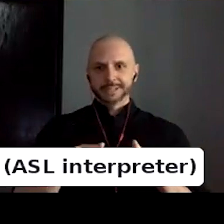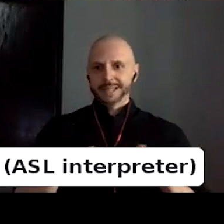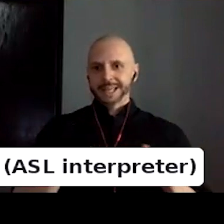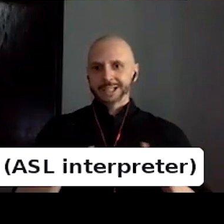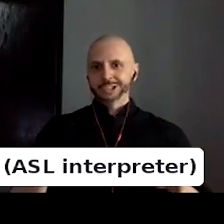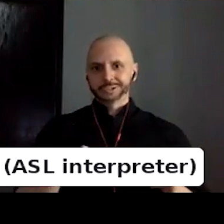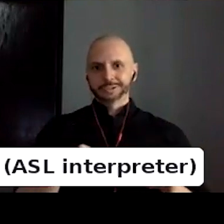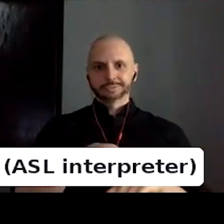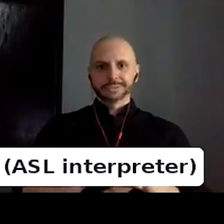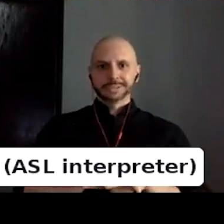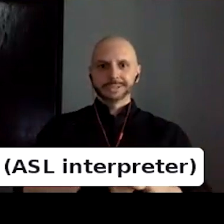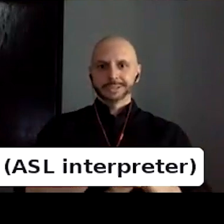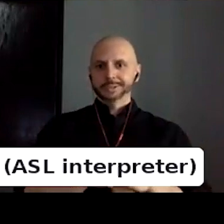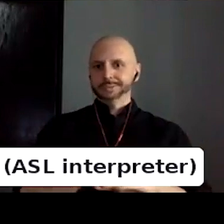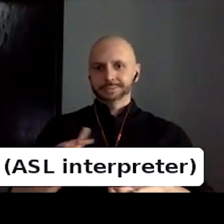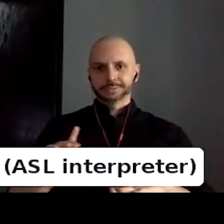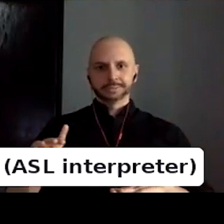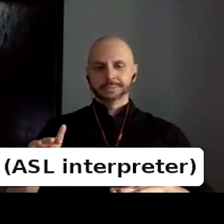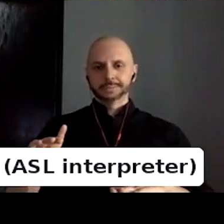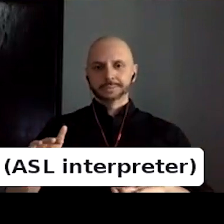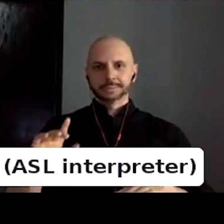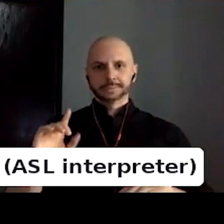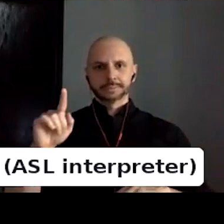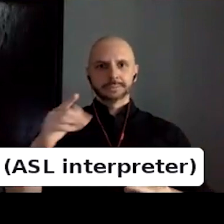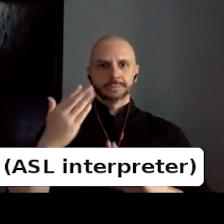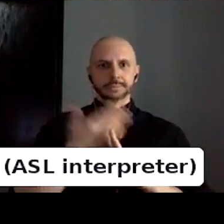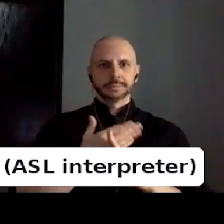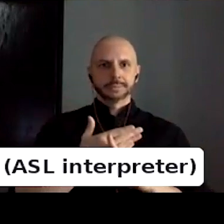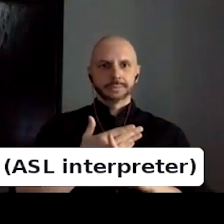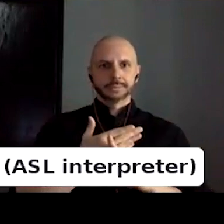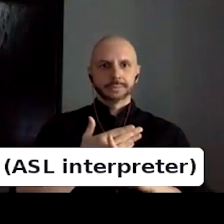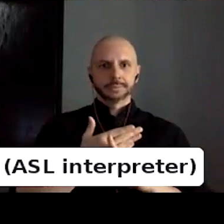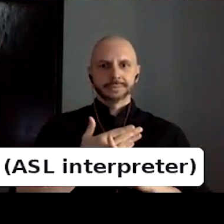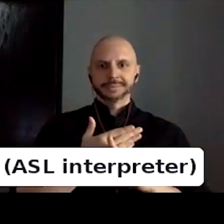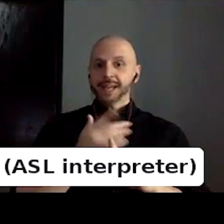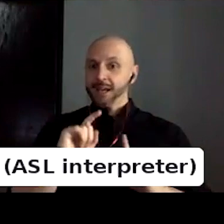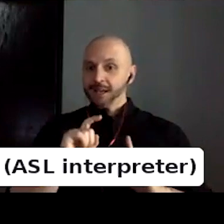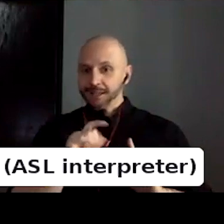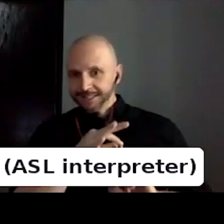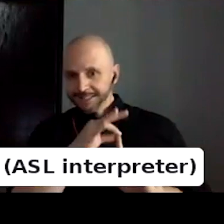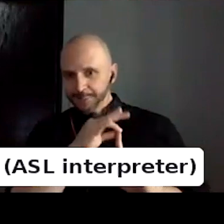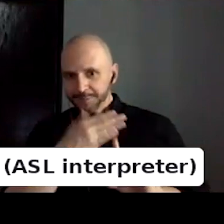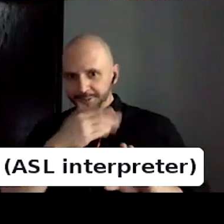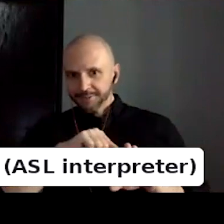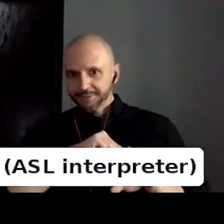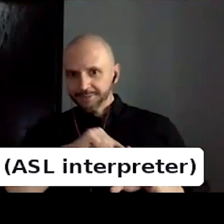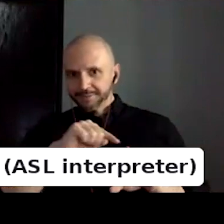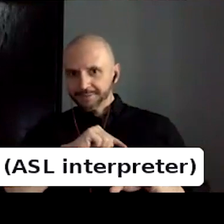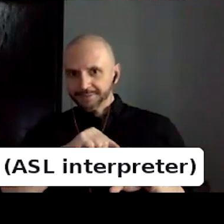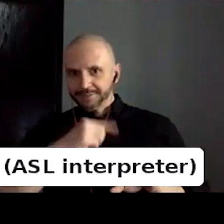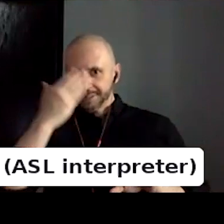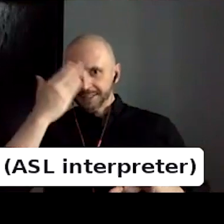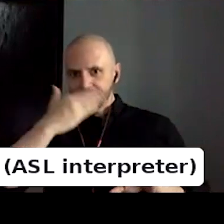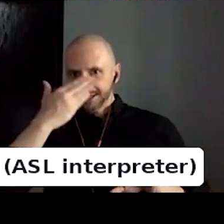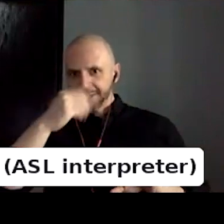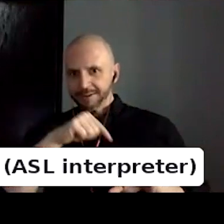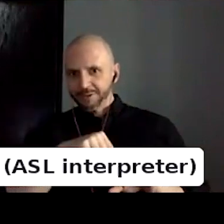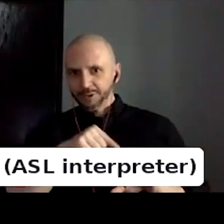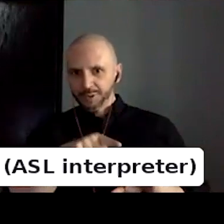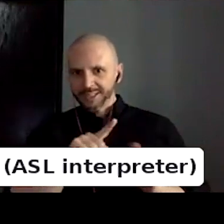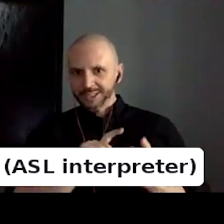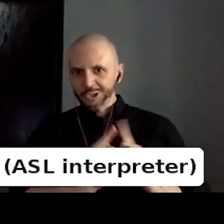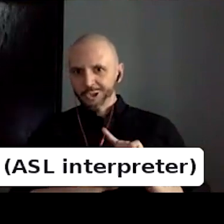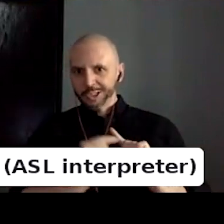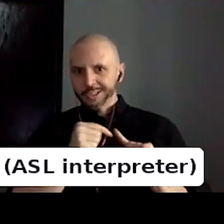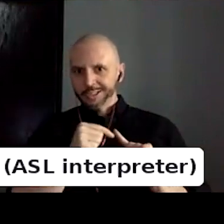Right. Except for the, for the cover where you had to put all the titles. Is that, oh yes. Um, for me, I'm